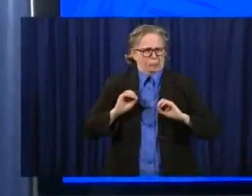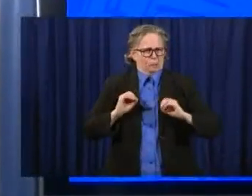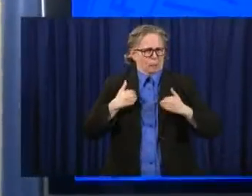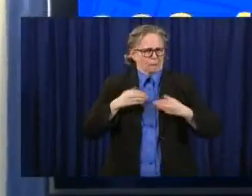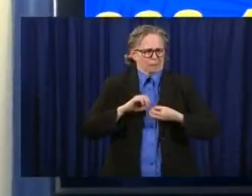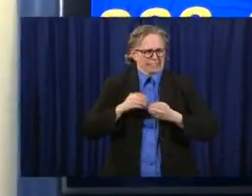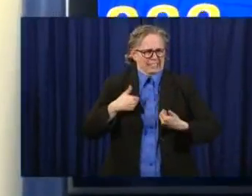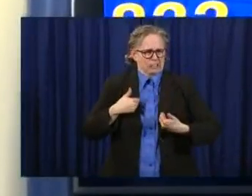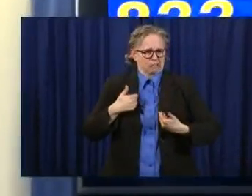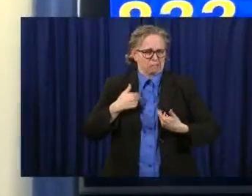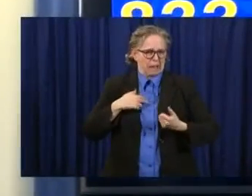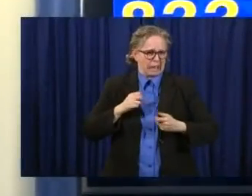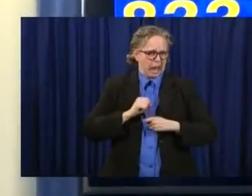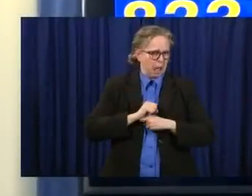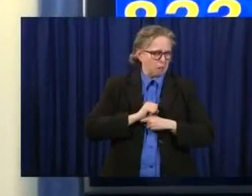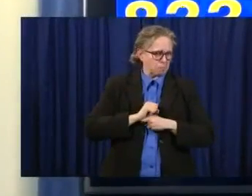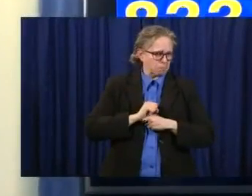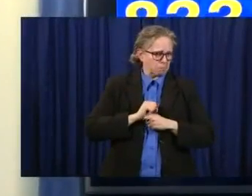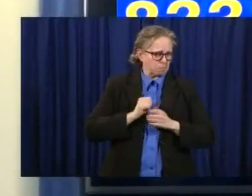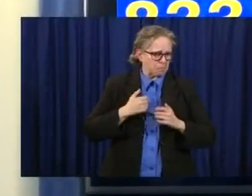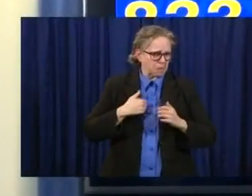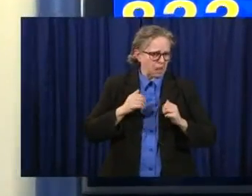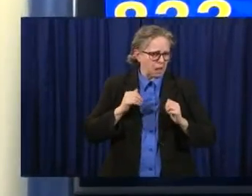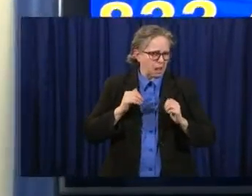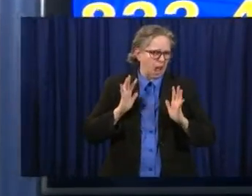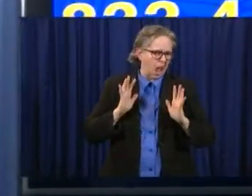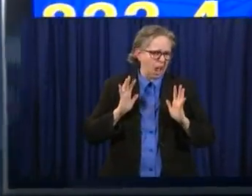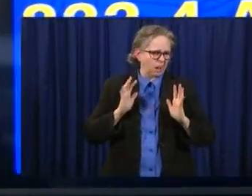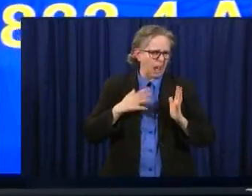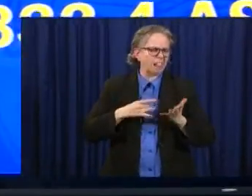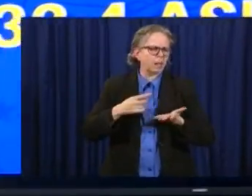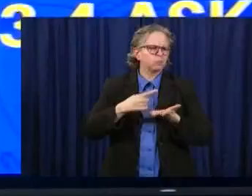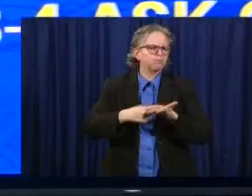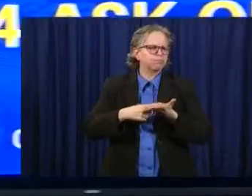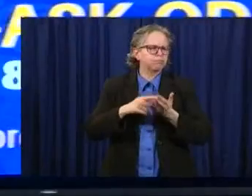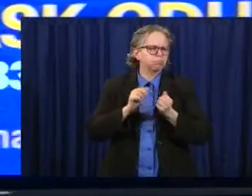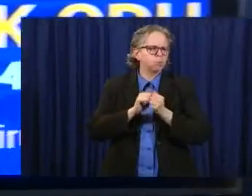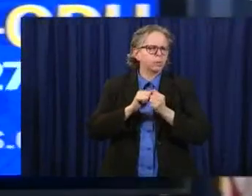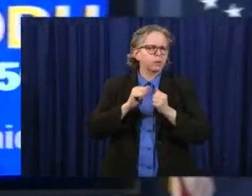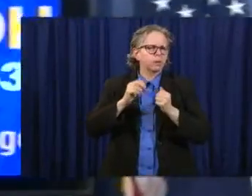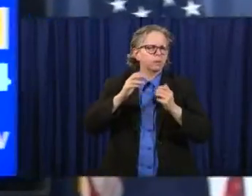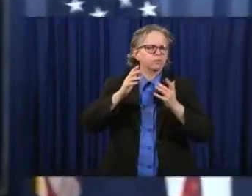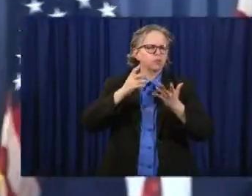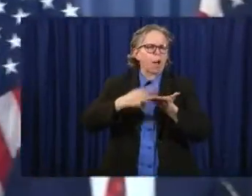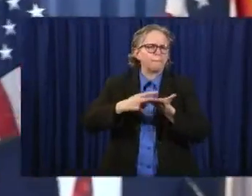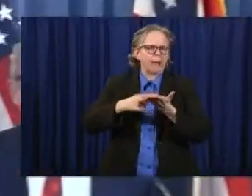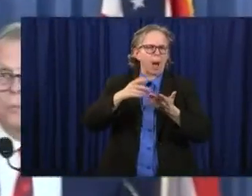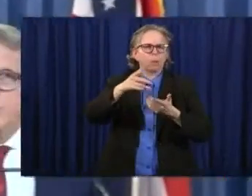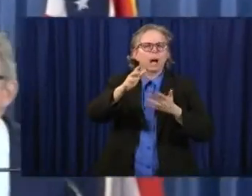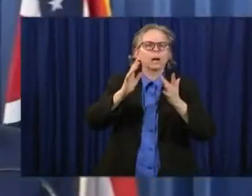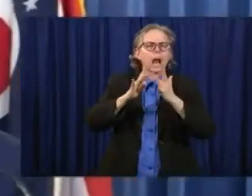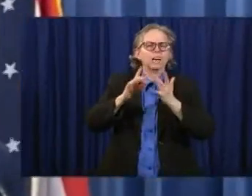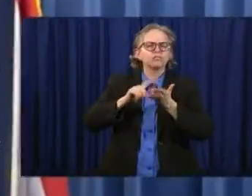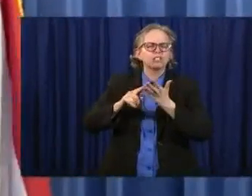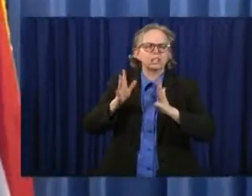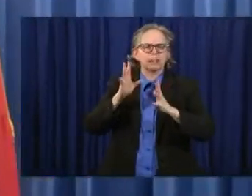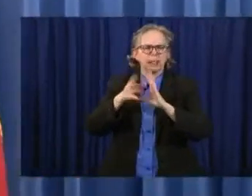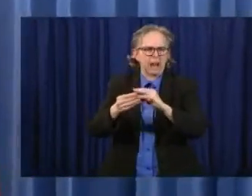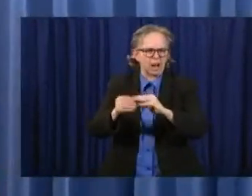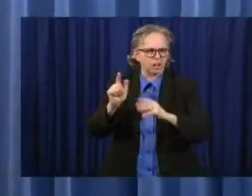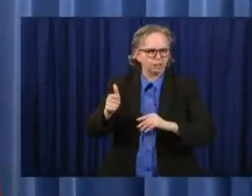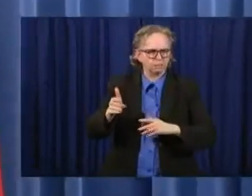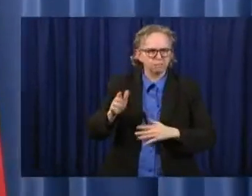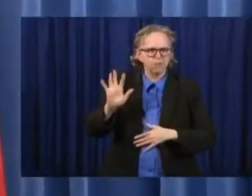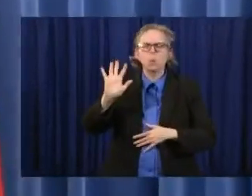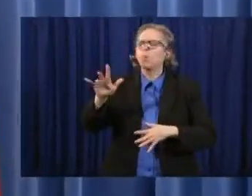I'll, I would like to address contact tracing later this week and give that to you, Randy. Randy, we'll, we'll get those numbers for you. I mean, it, it is a